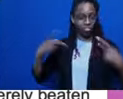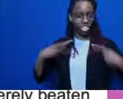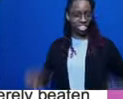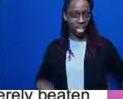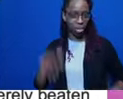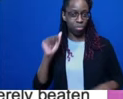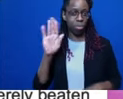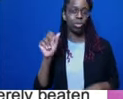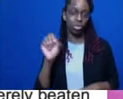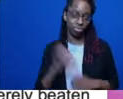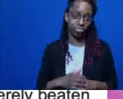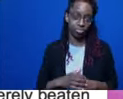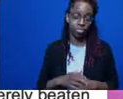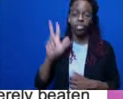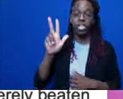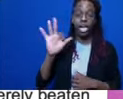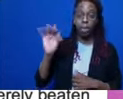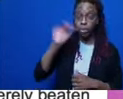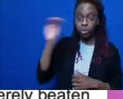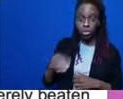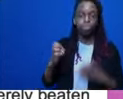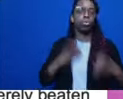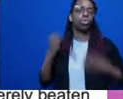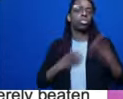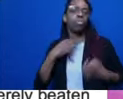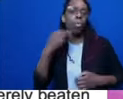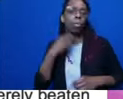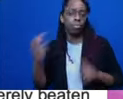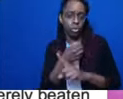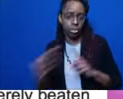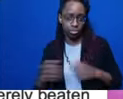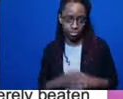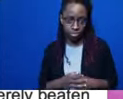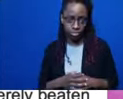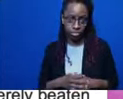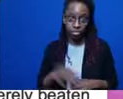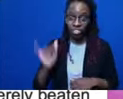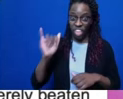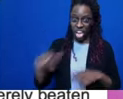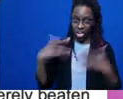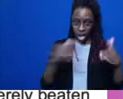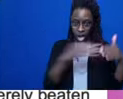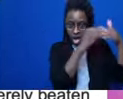to describe an abuse to prison pipeline, particularly for girls of color.